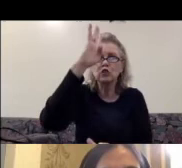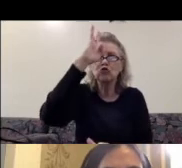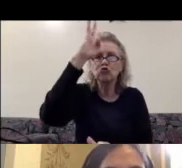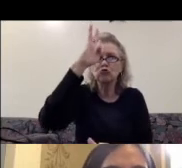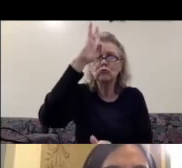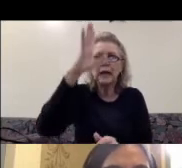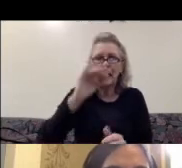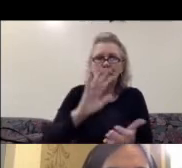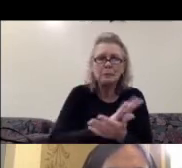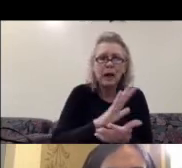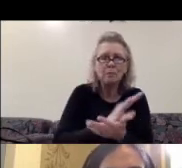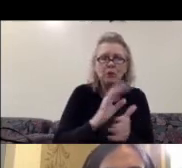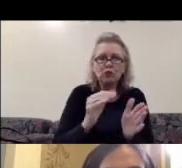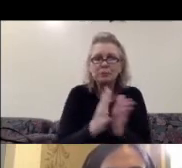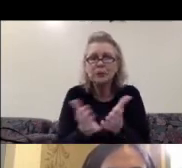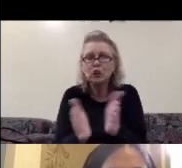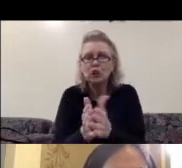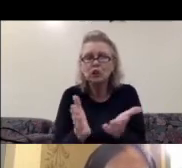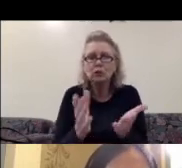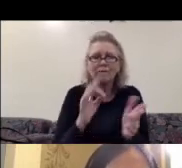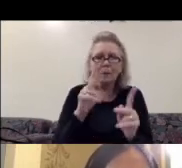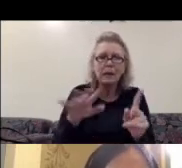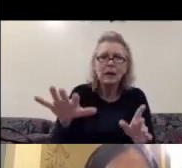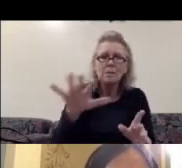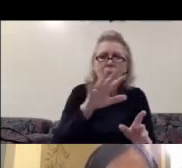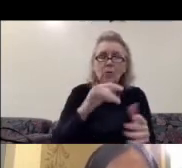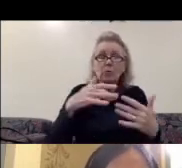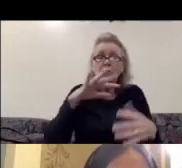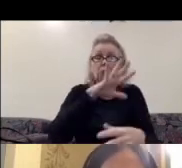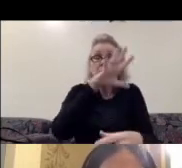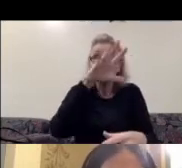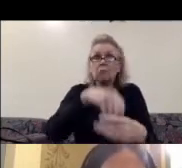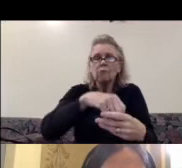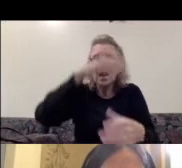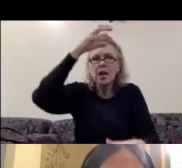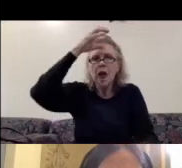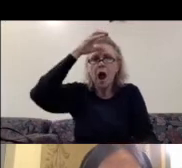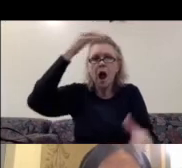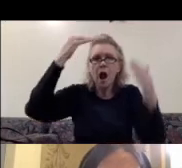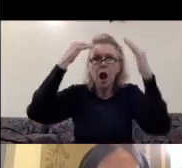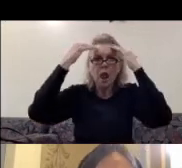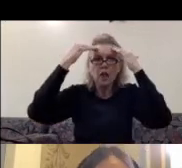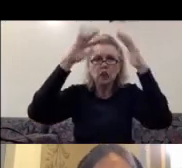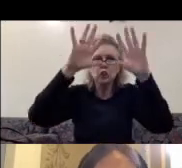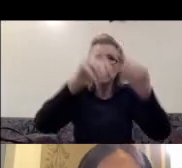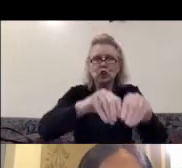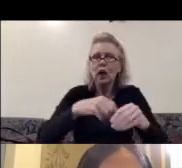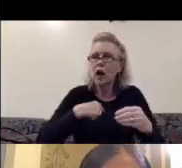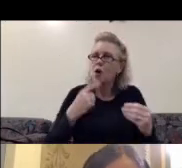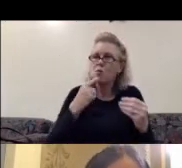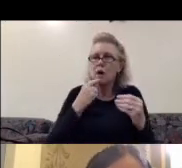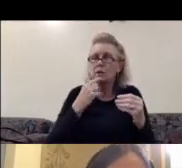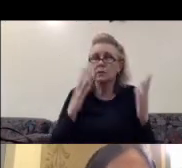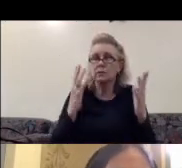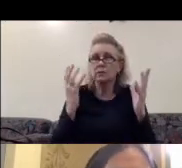books of people and the phantom of knowledge all over. I was amazed by doing